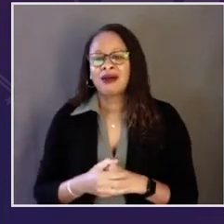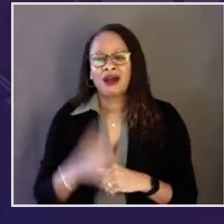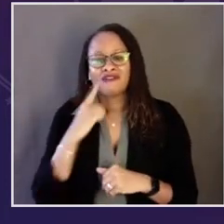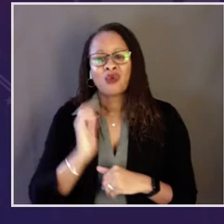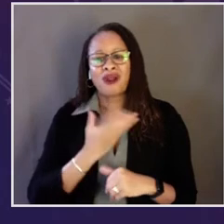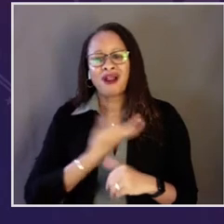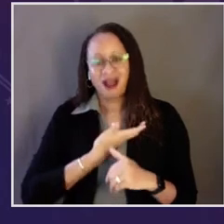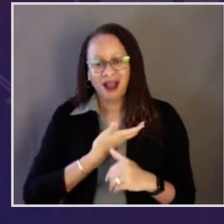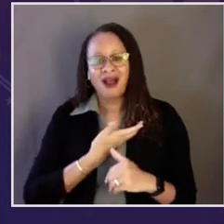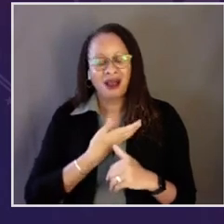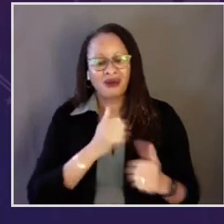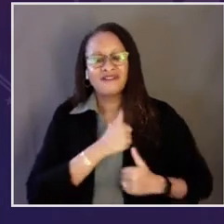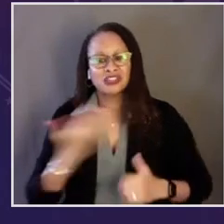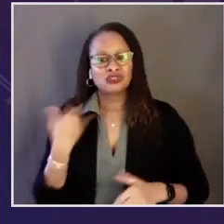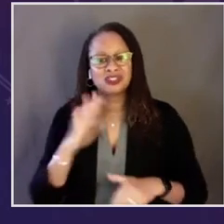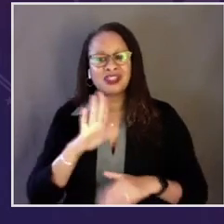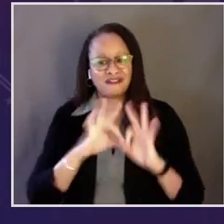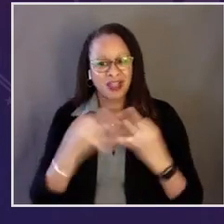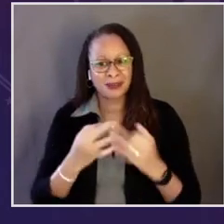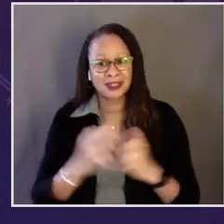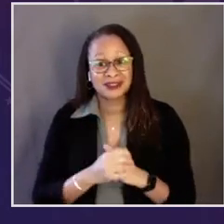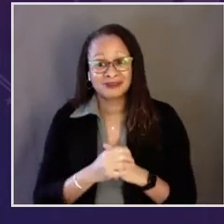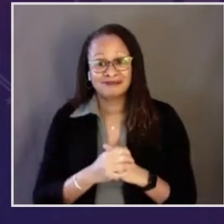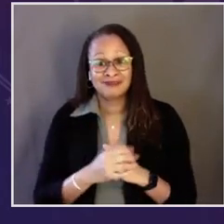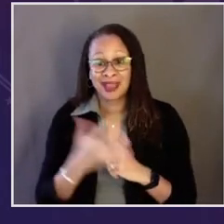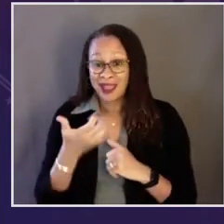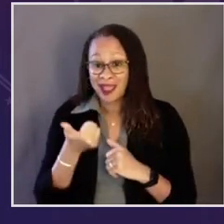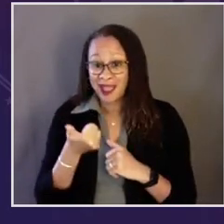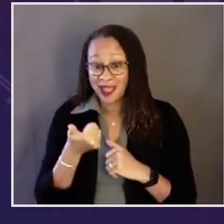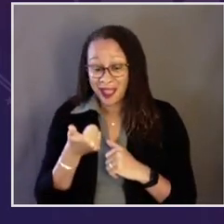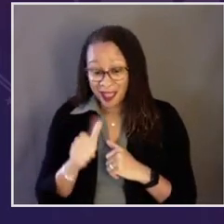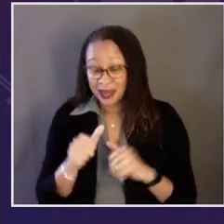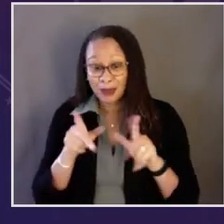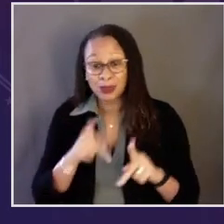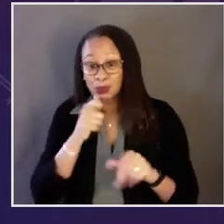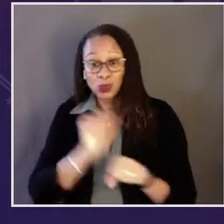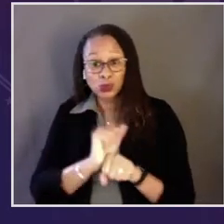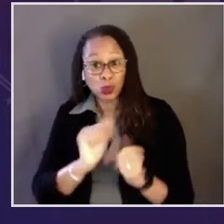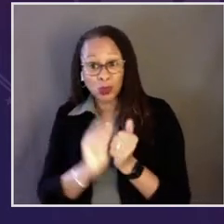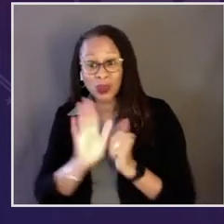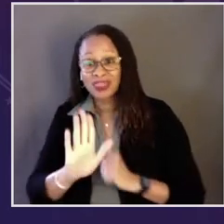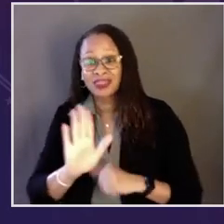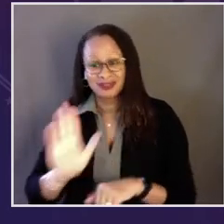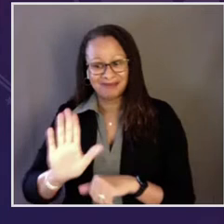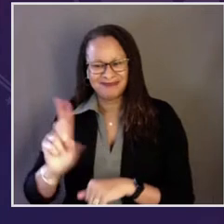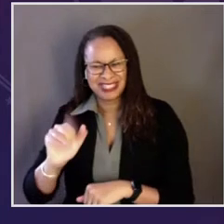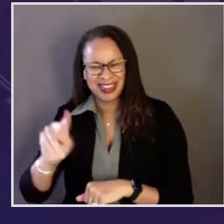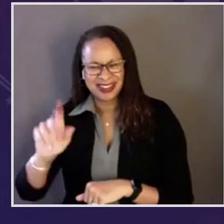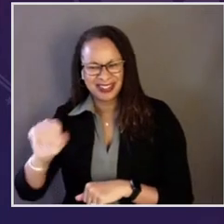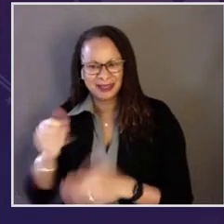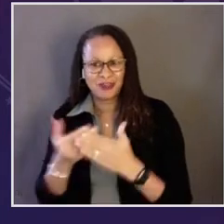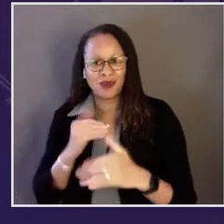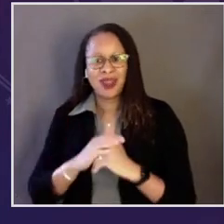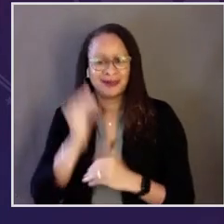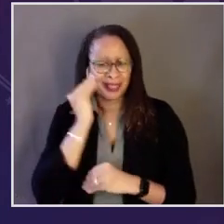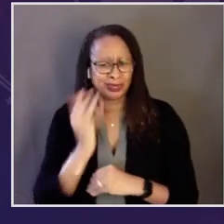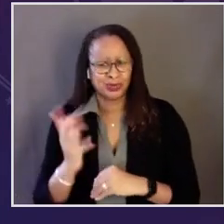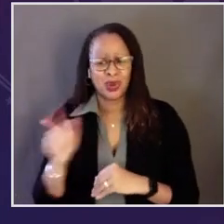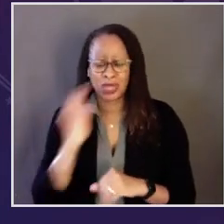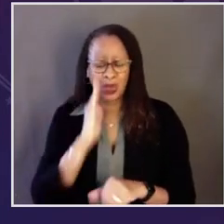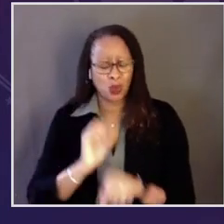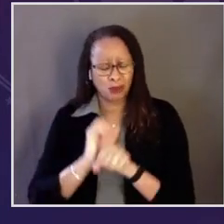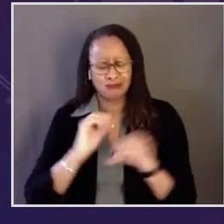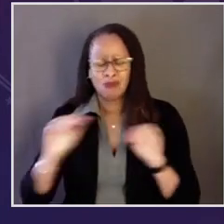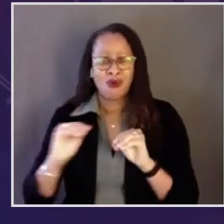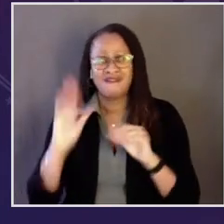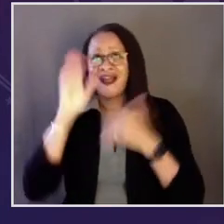mission. Fight like hell. Fight like hell for our veterans and their families. And anyone, anyone who